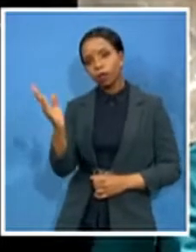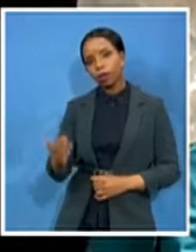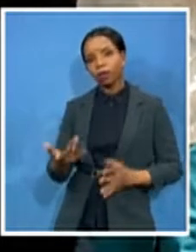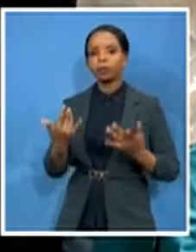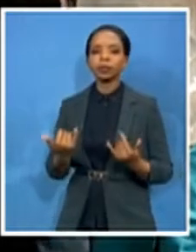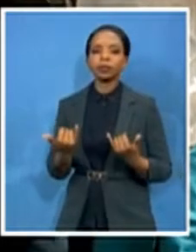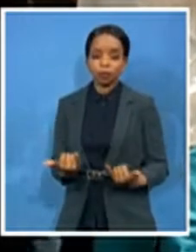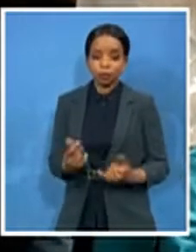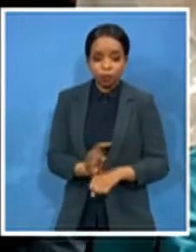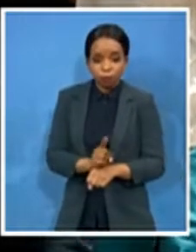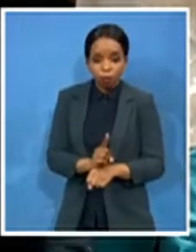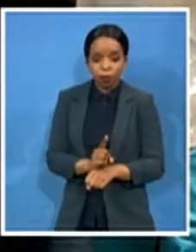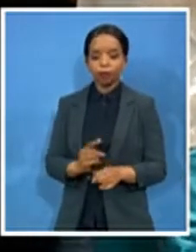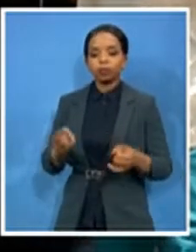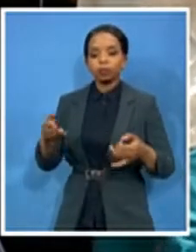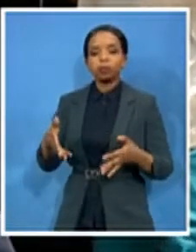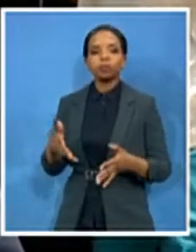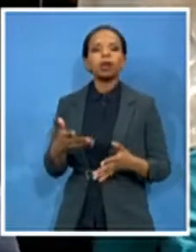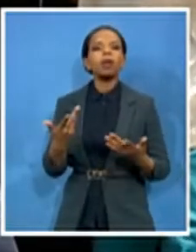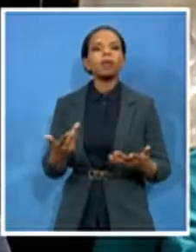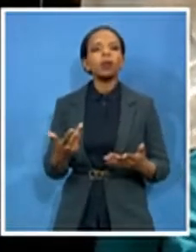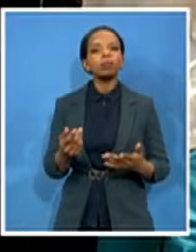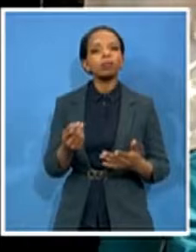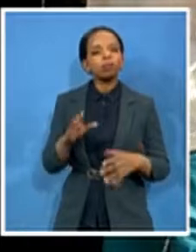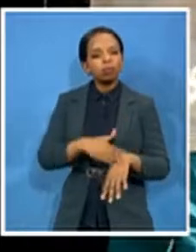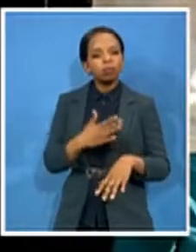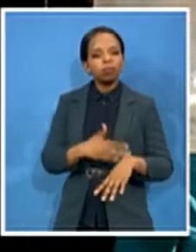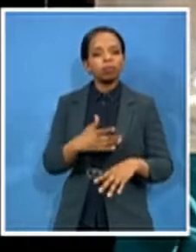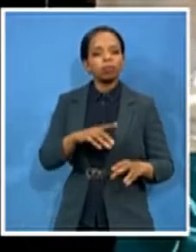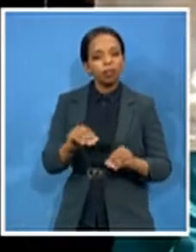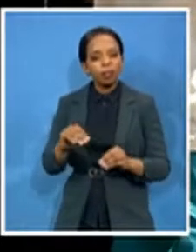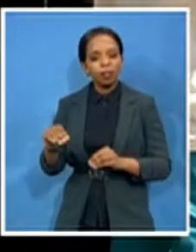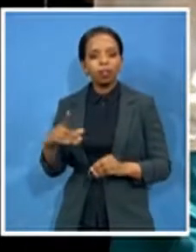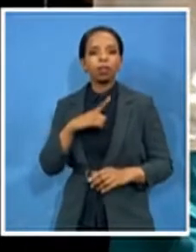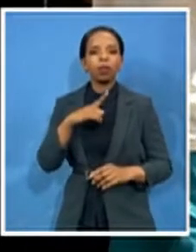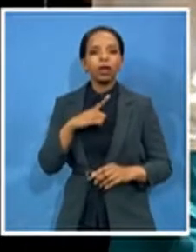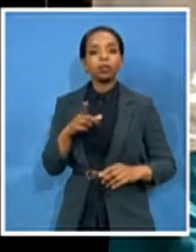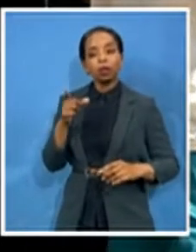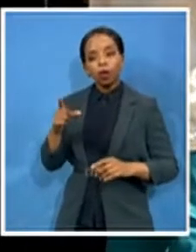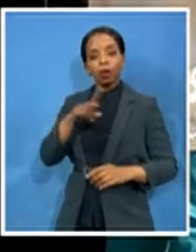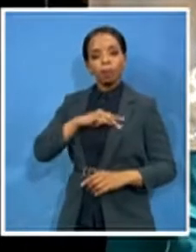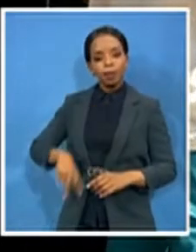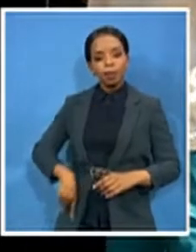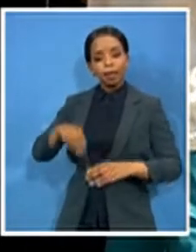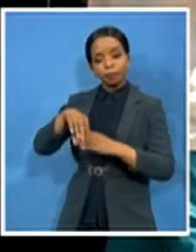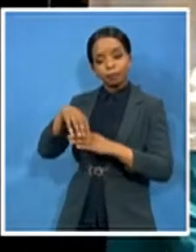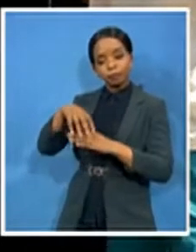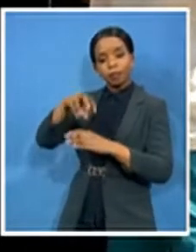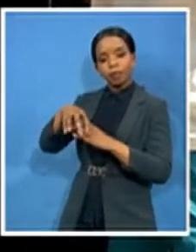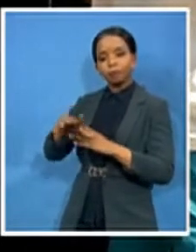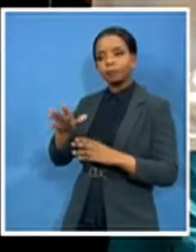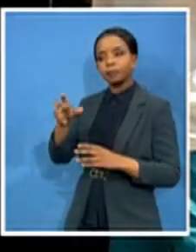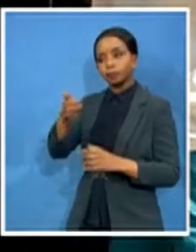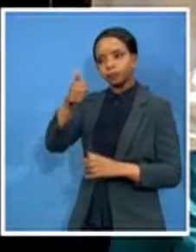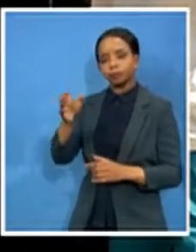will be quite delayed as the premier is still at this department you would remember that the employees of this department are on strike and